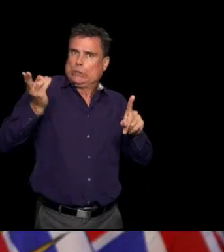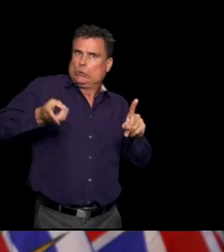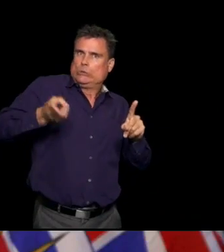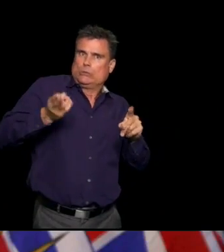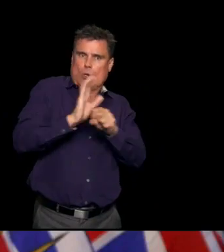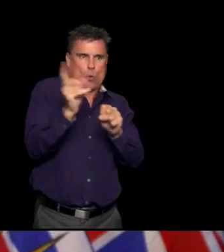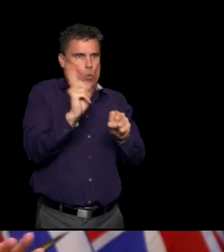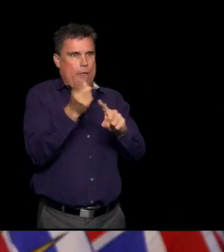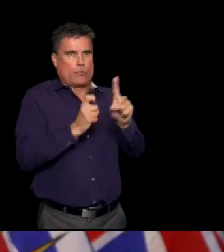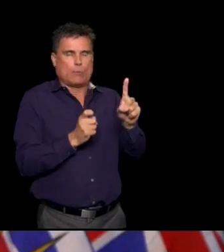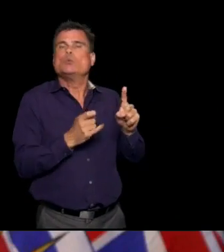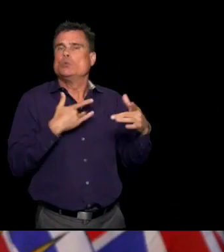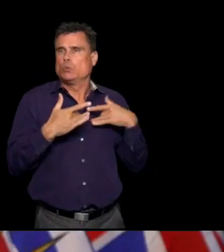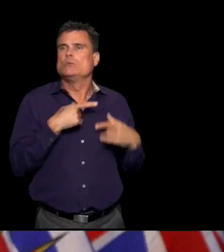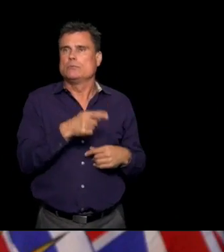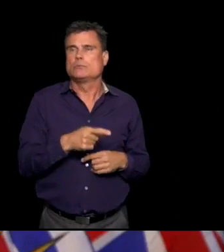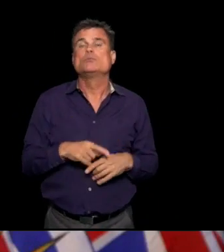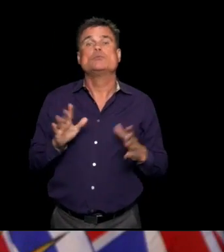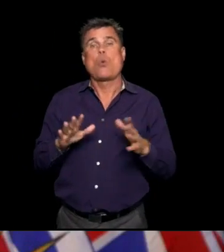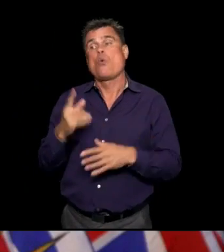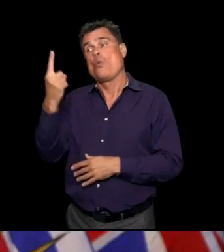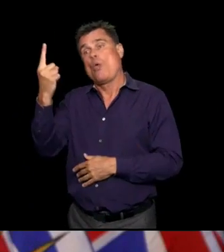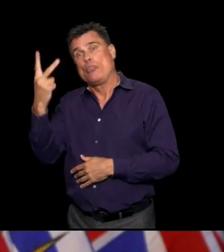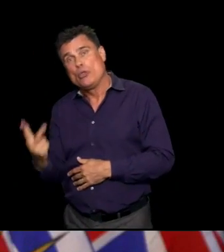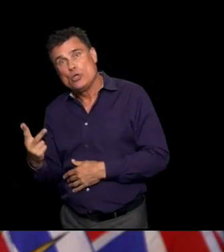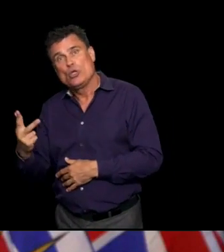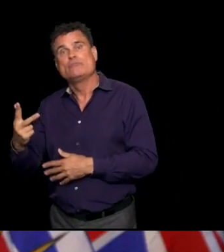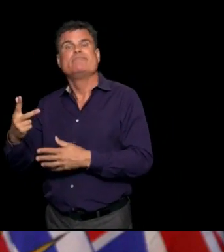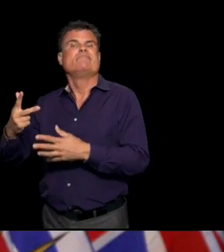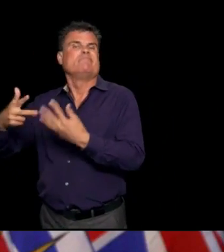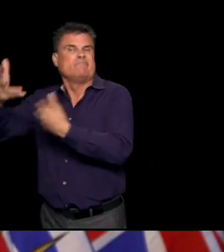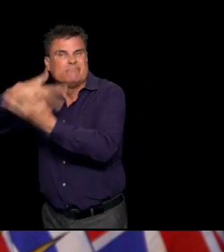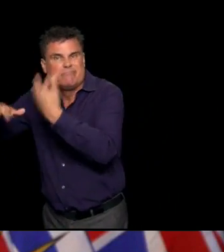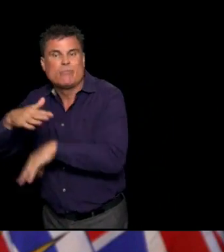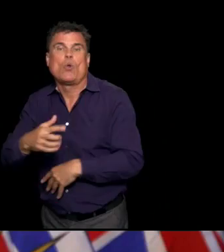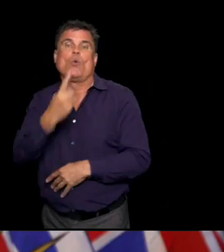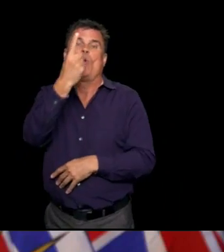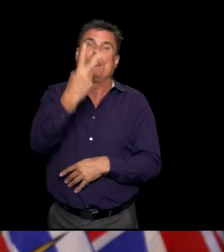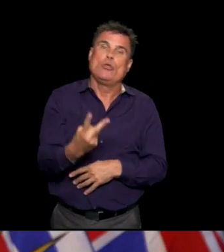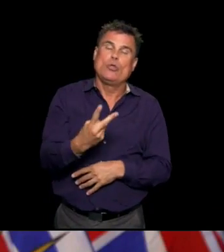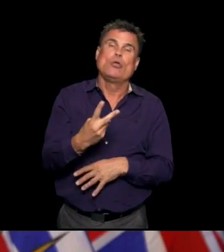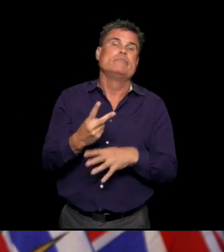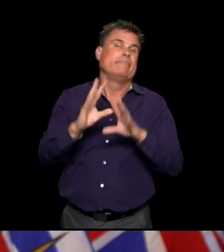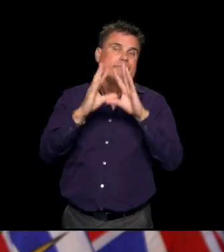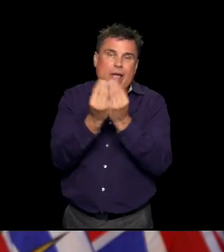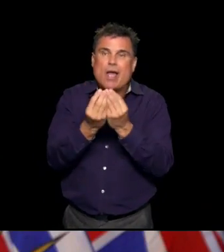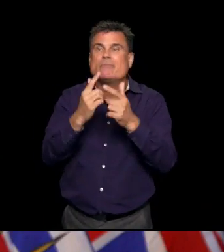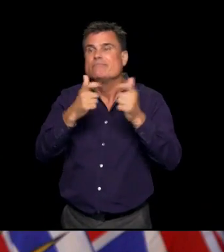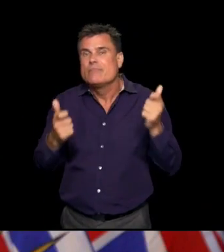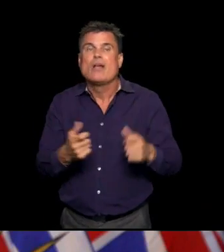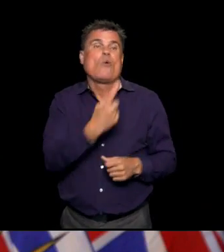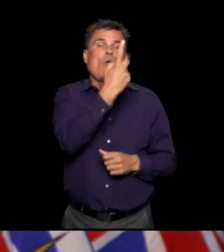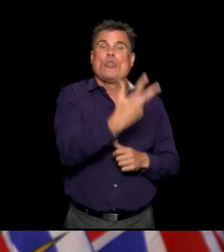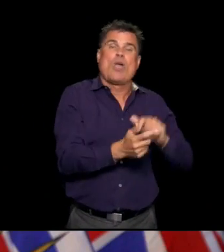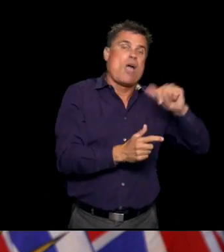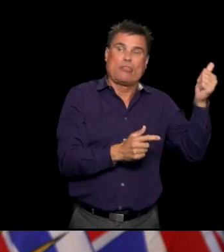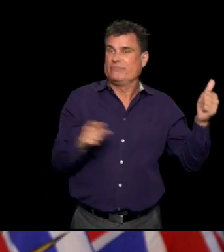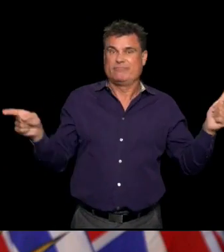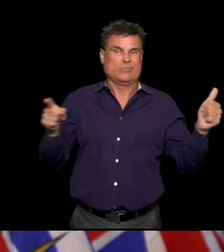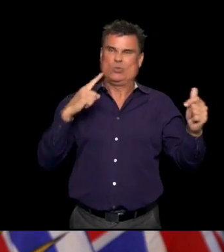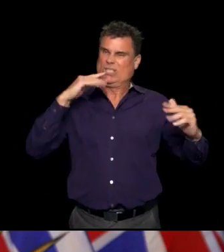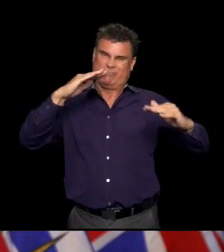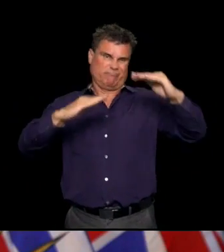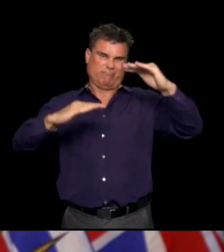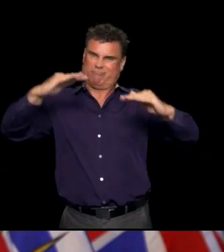a little bit like that, but it varies over time depending on what's happening. We have time for one more question. As a reminder, our next media